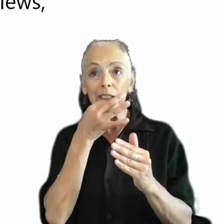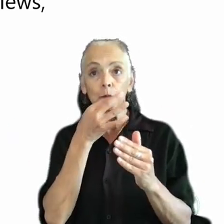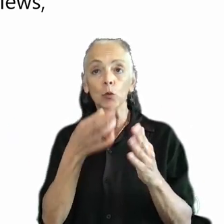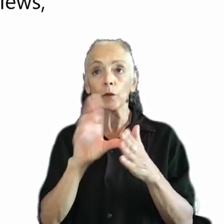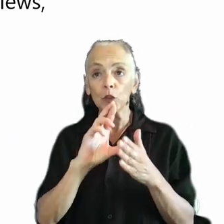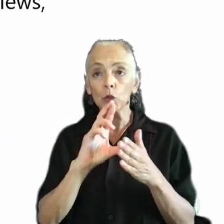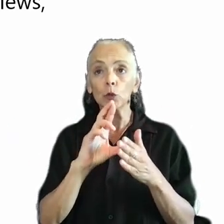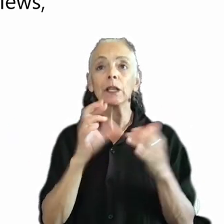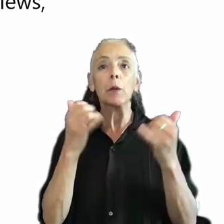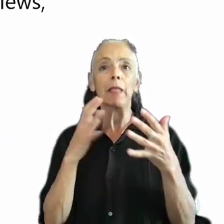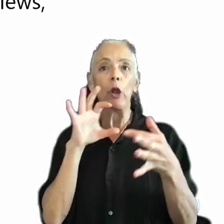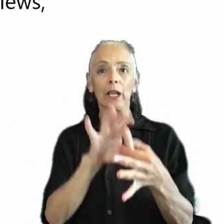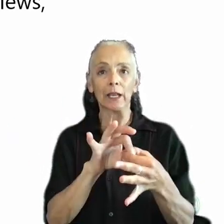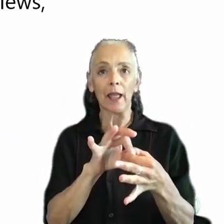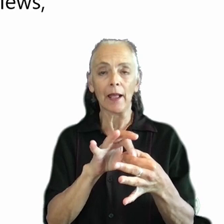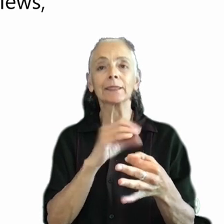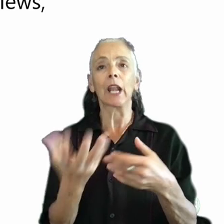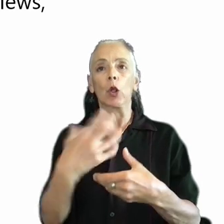and inclusive design workshops.